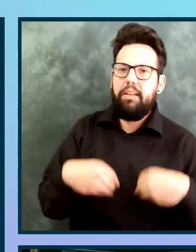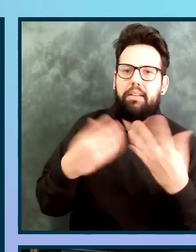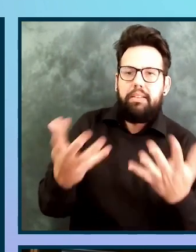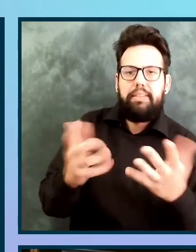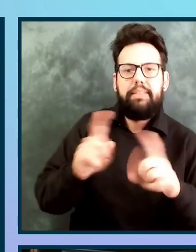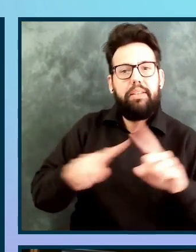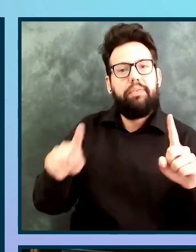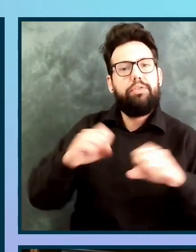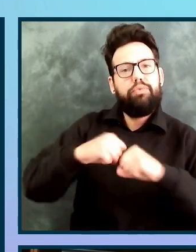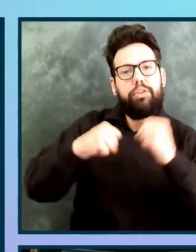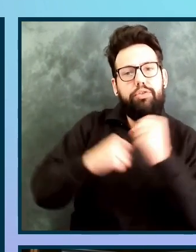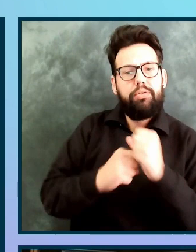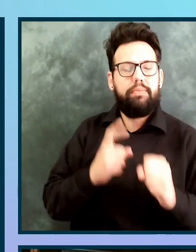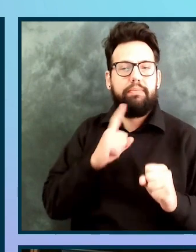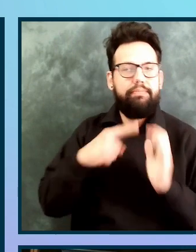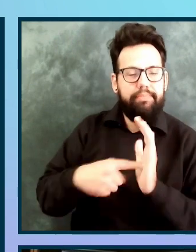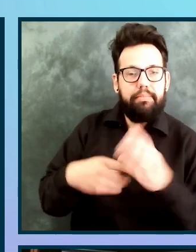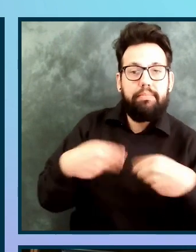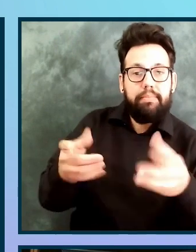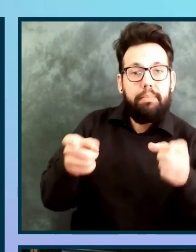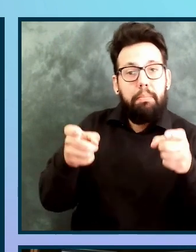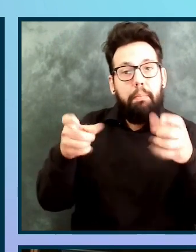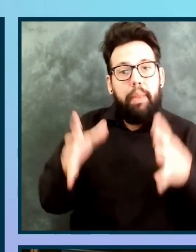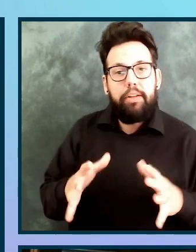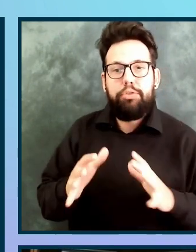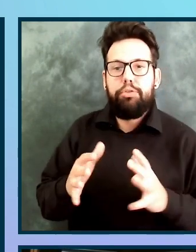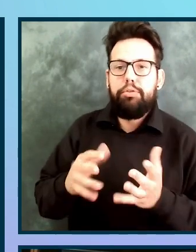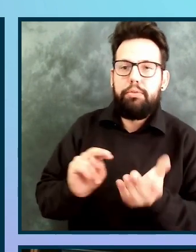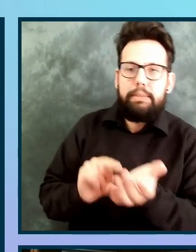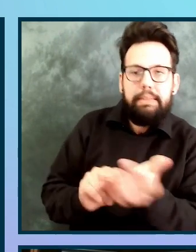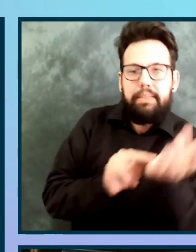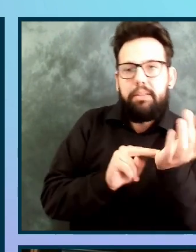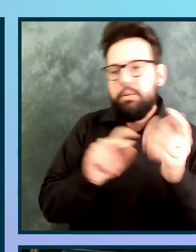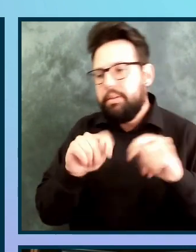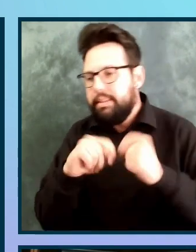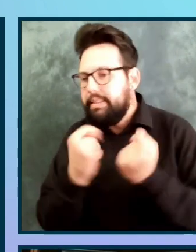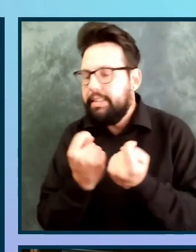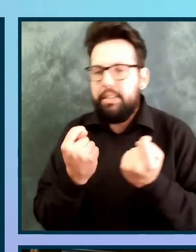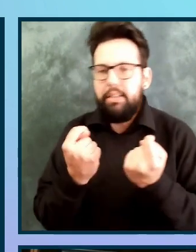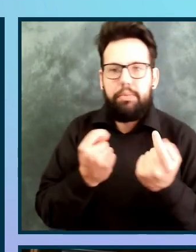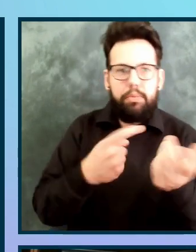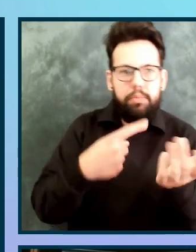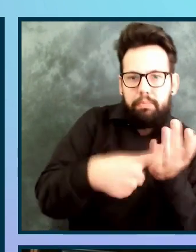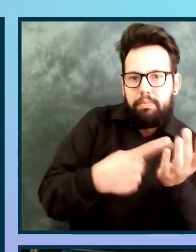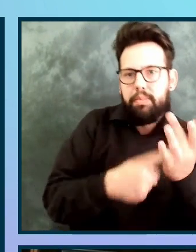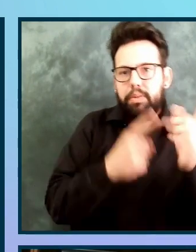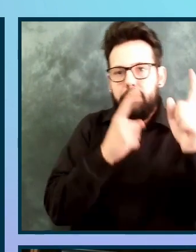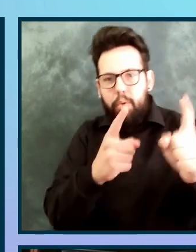checking in with the individual or group routinely to talk about the goals set and the progress towards them.